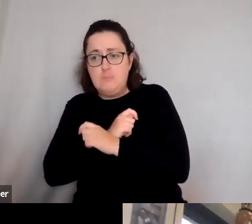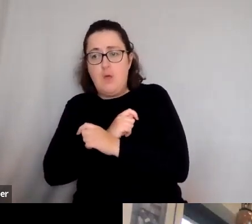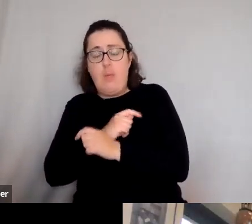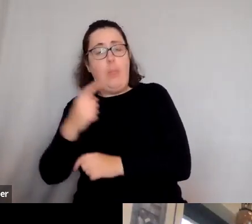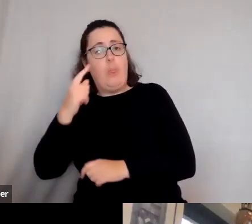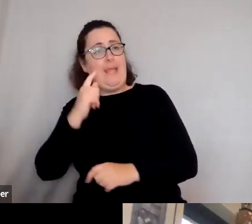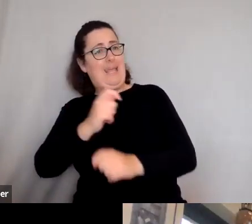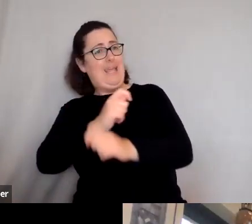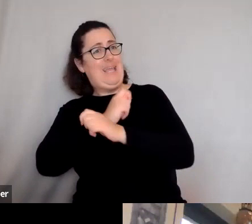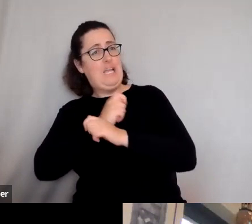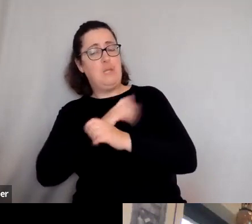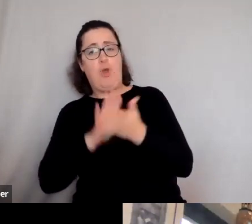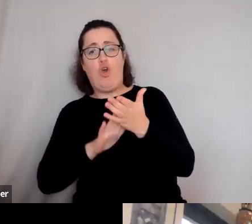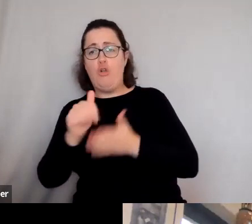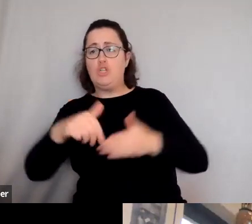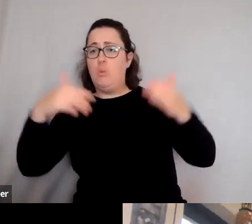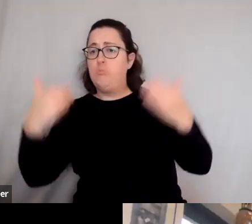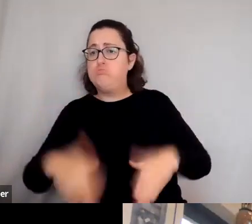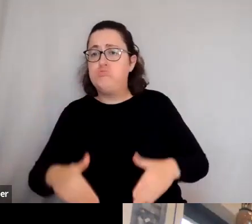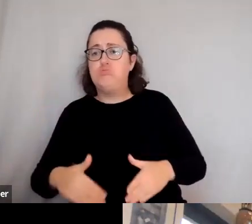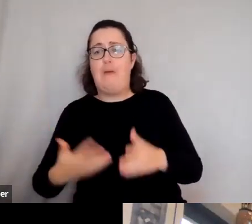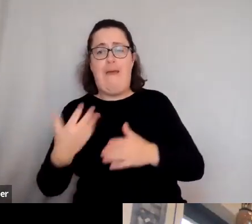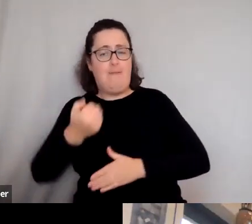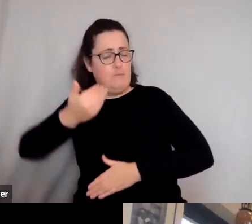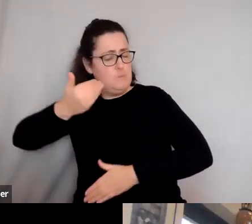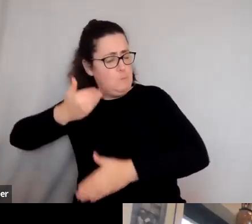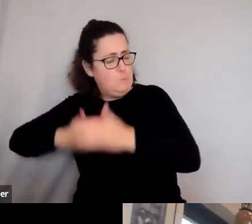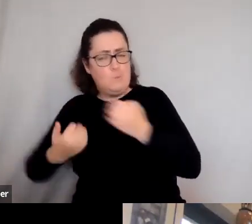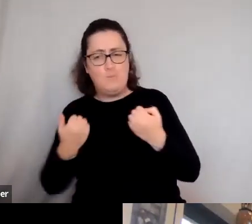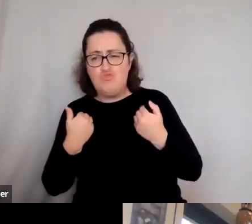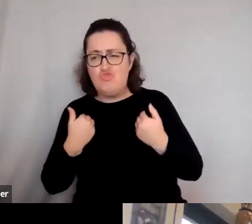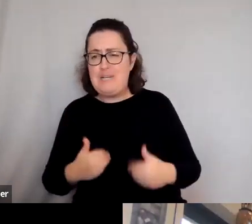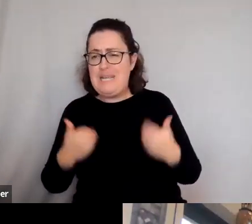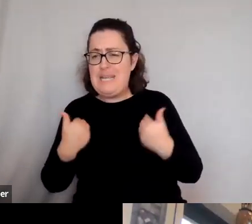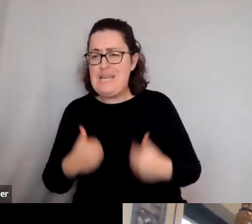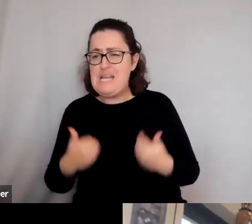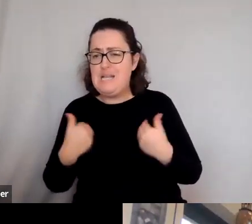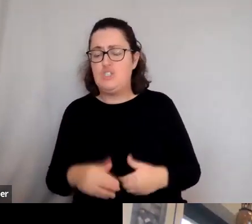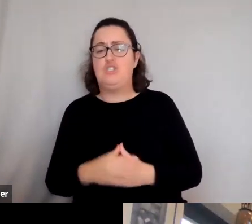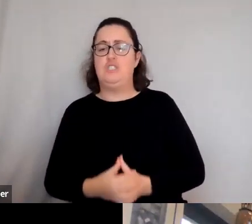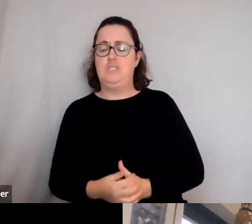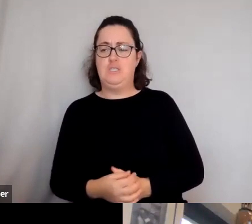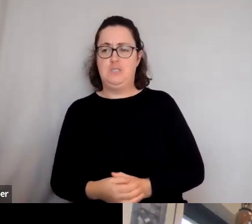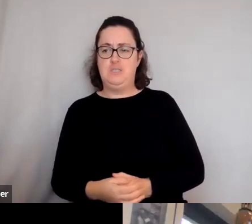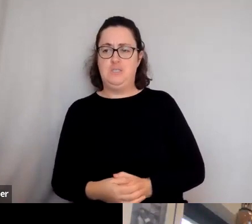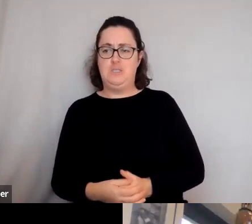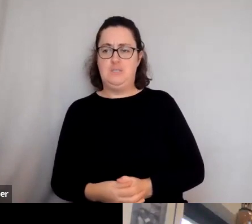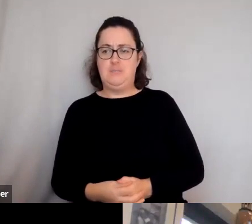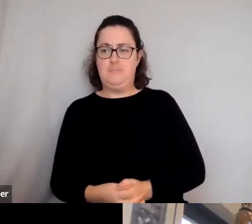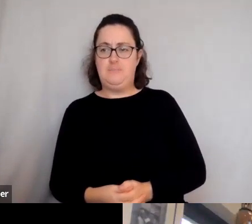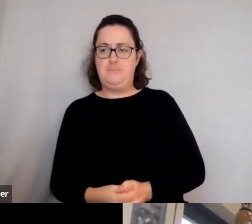enormous influence and antiquity. So, uh, I think that we,